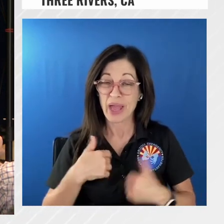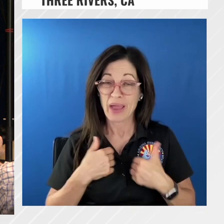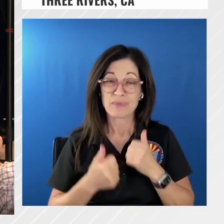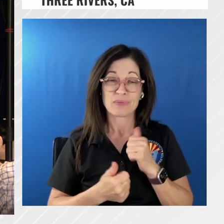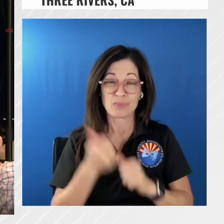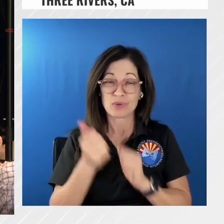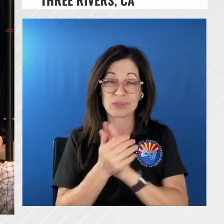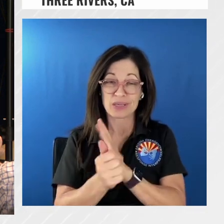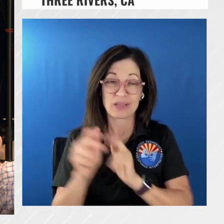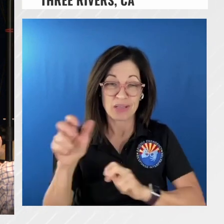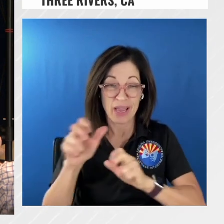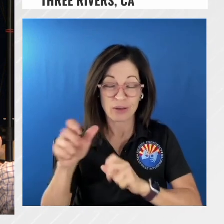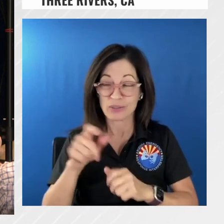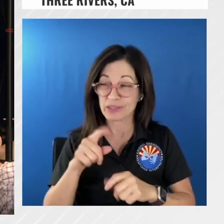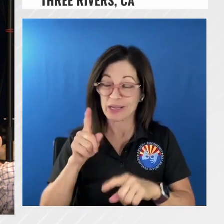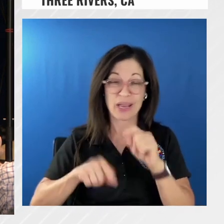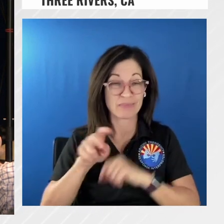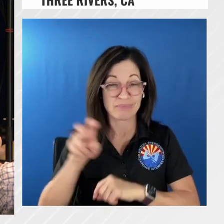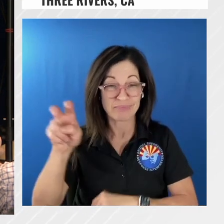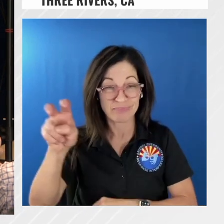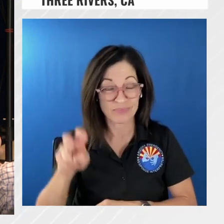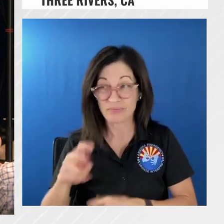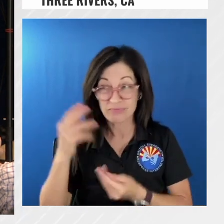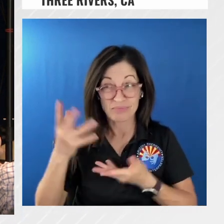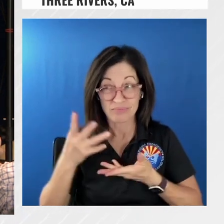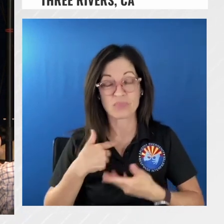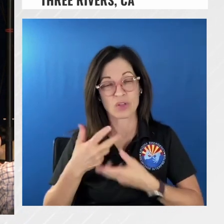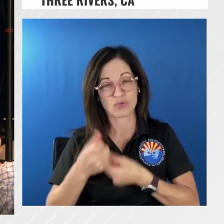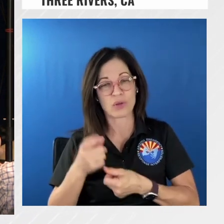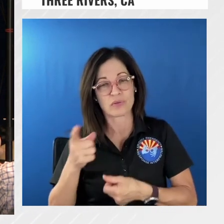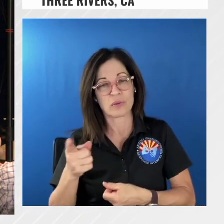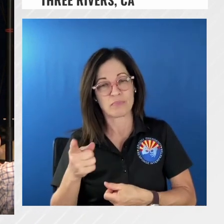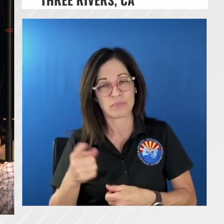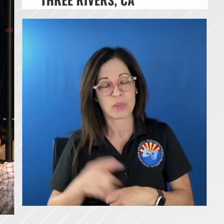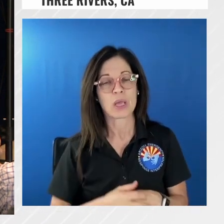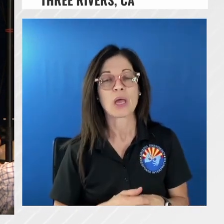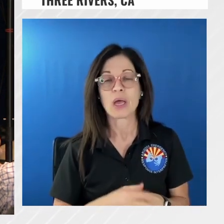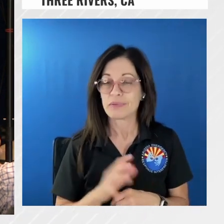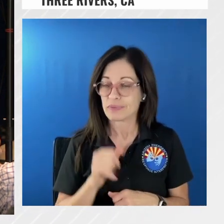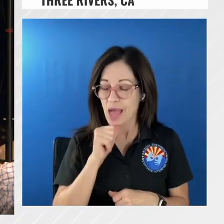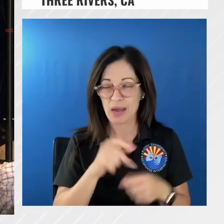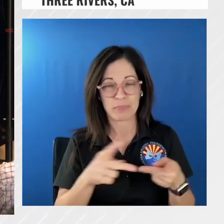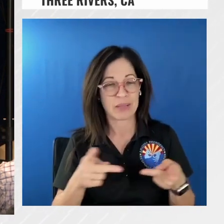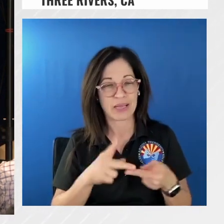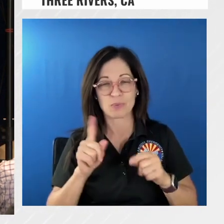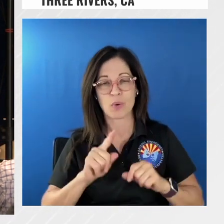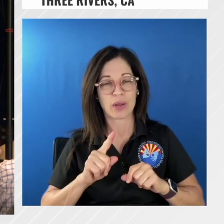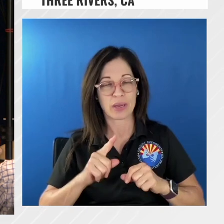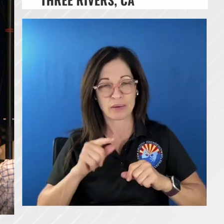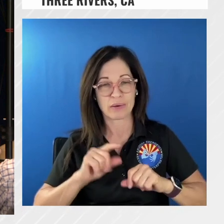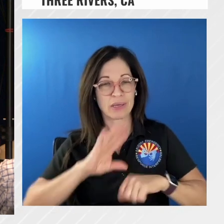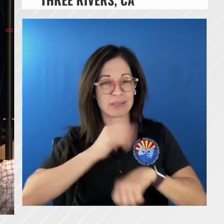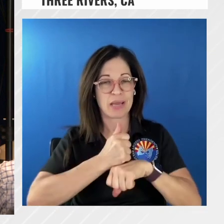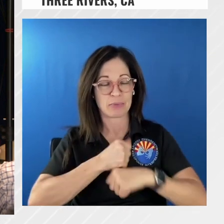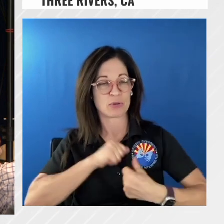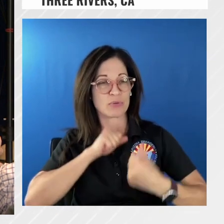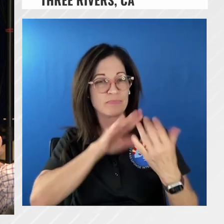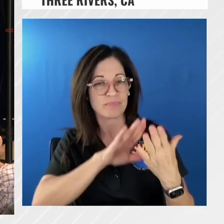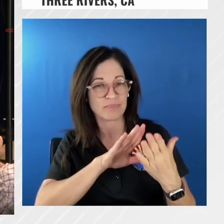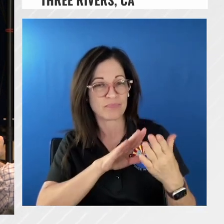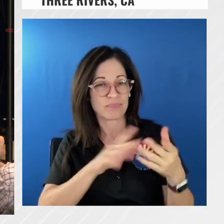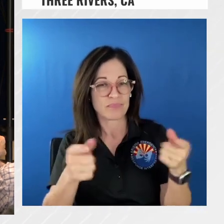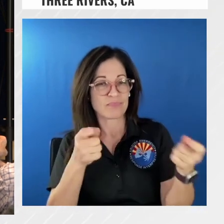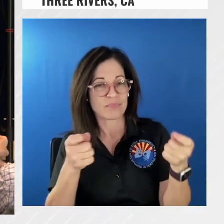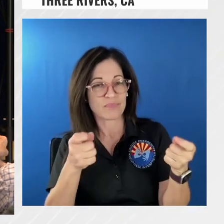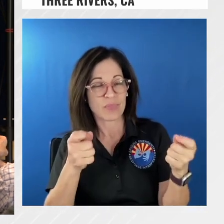us and it's not a viable option where we could try to hold a fire or put a line in hold the fire and try to keep firefighters safe so we're going to